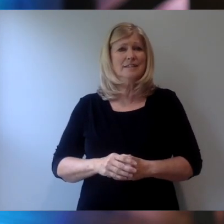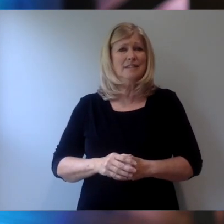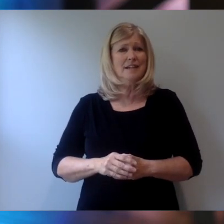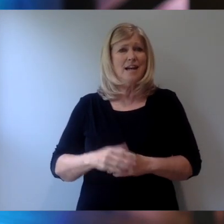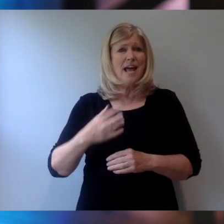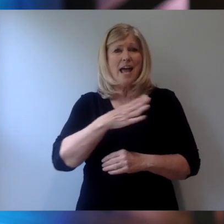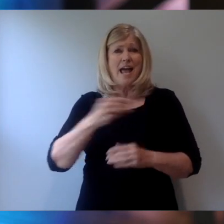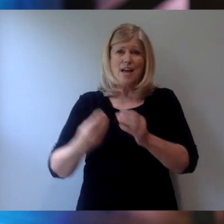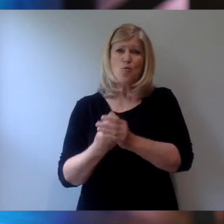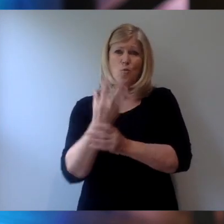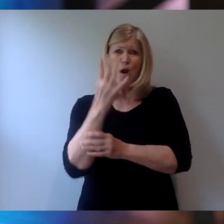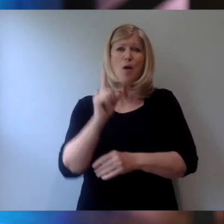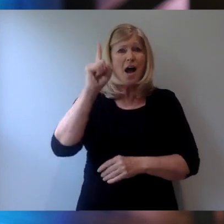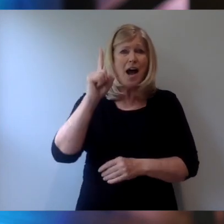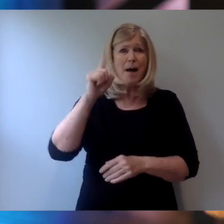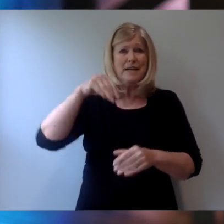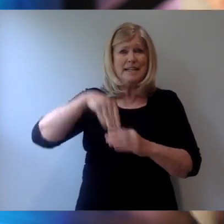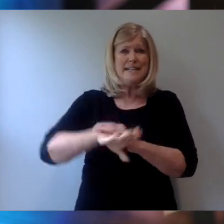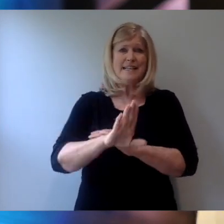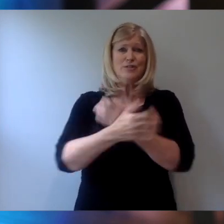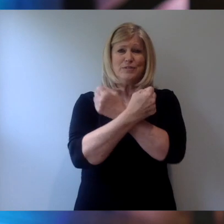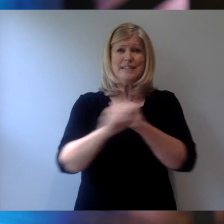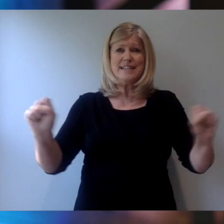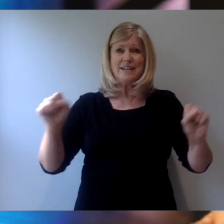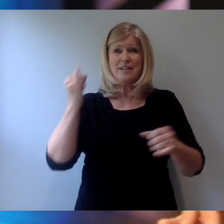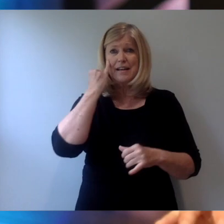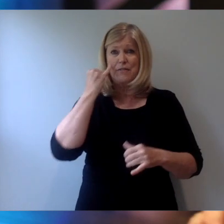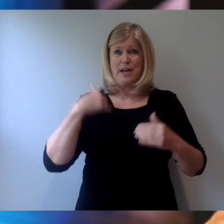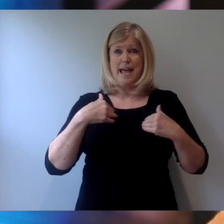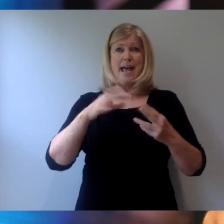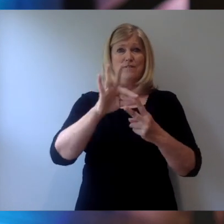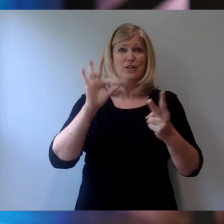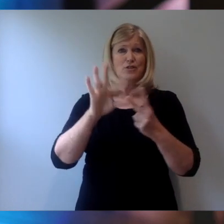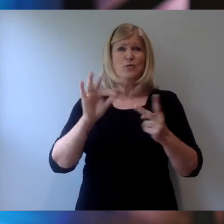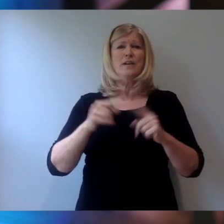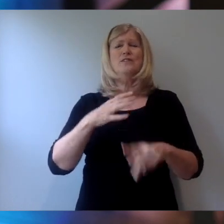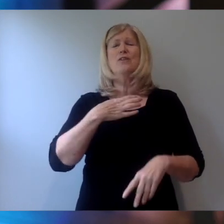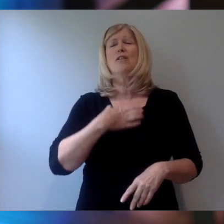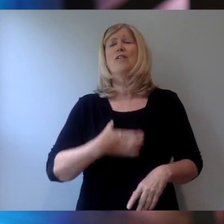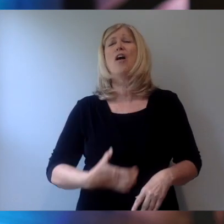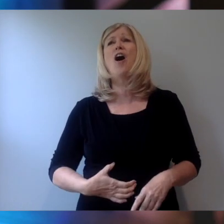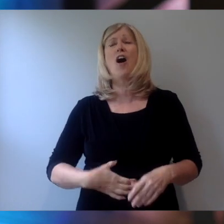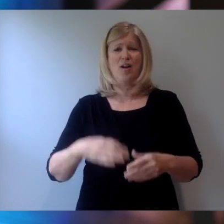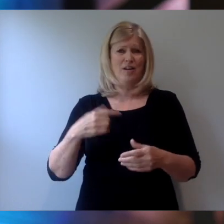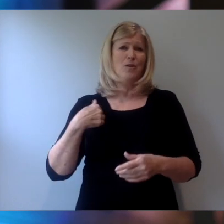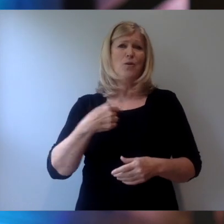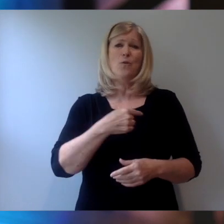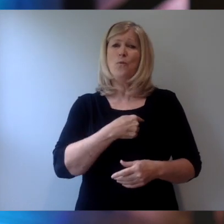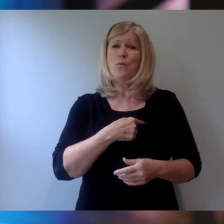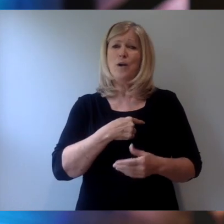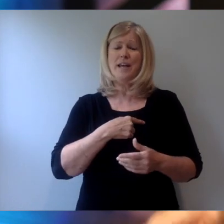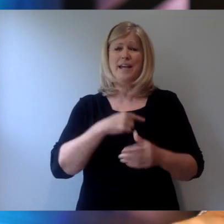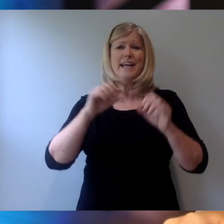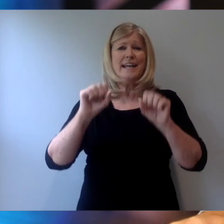grow up into salvation, if we have the choice to long and crave, then that means we can